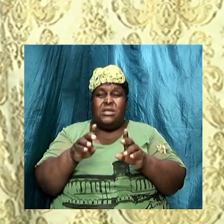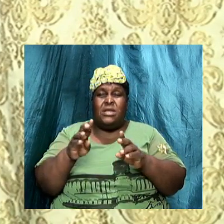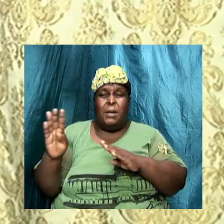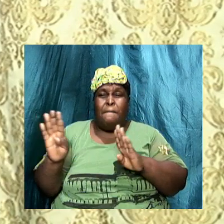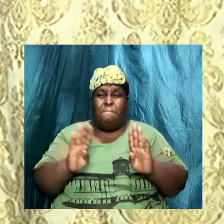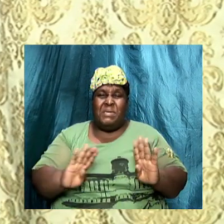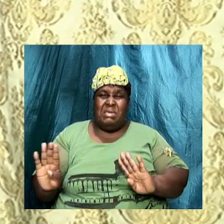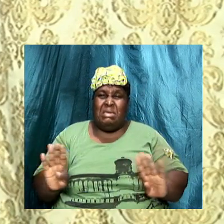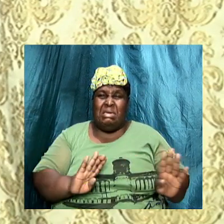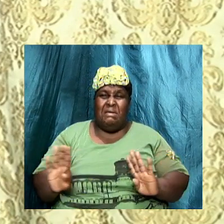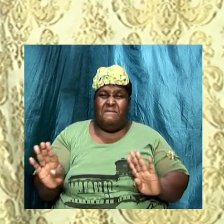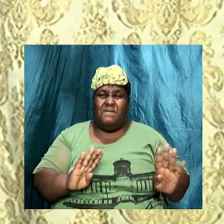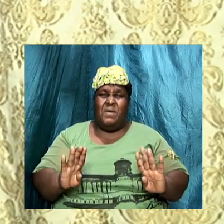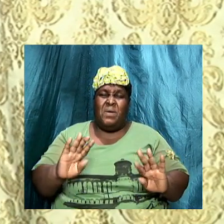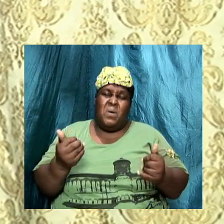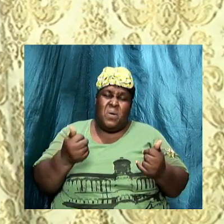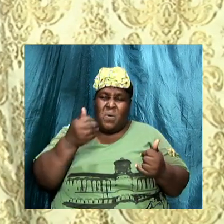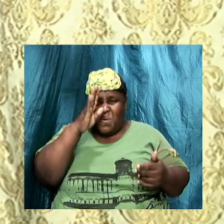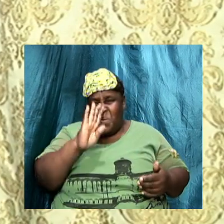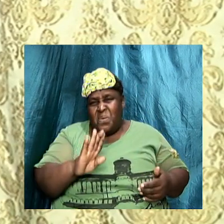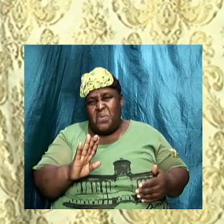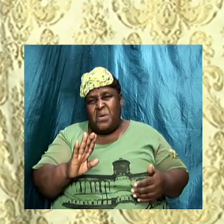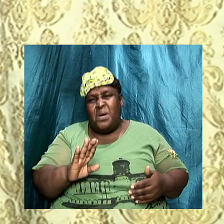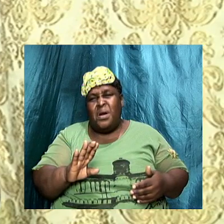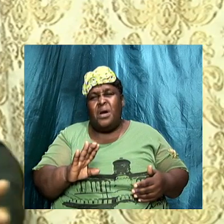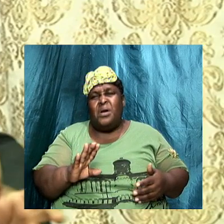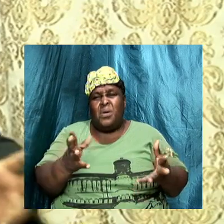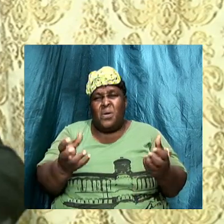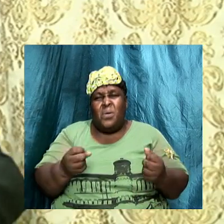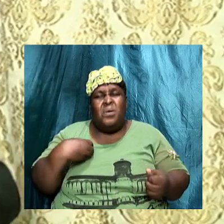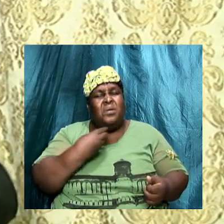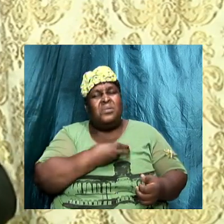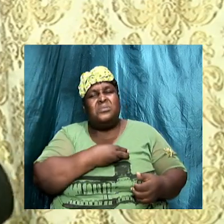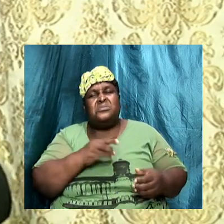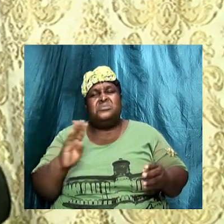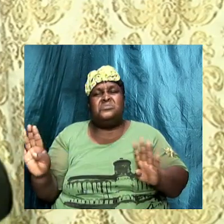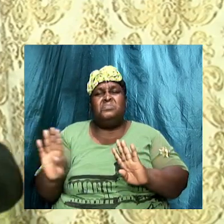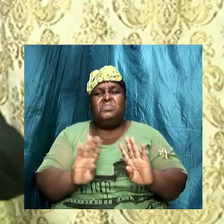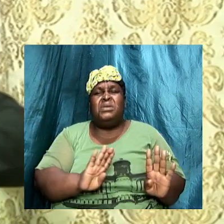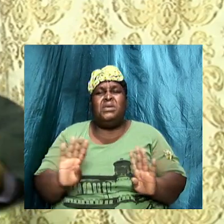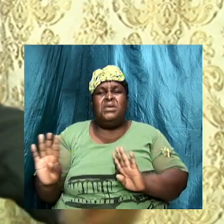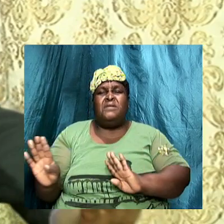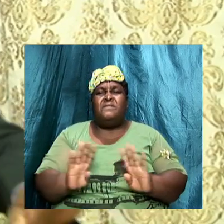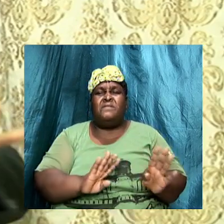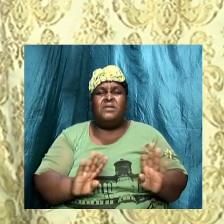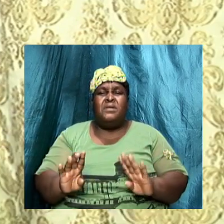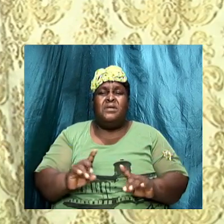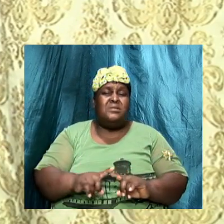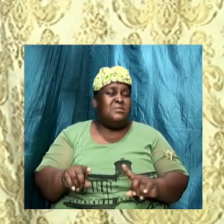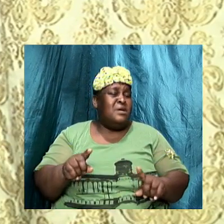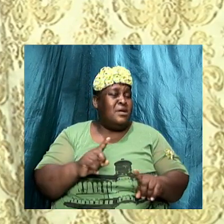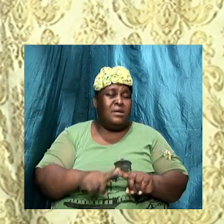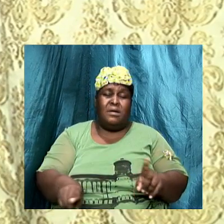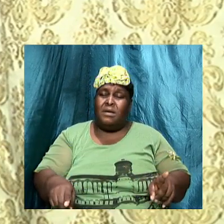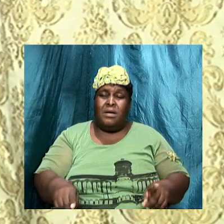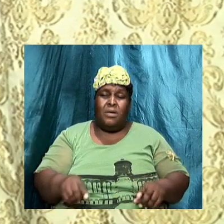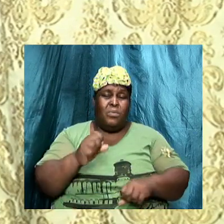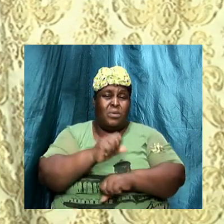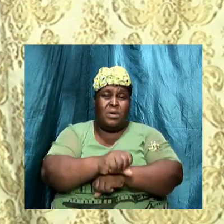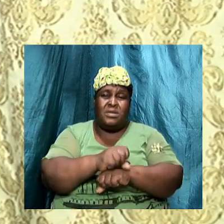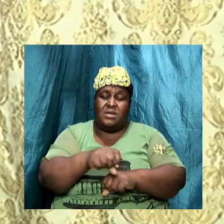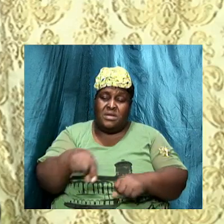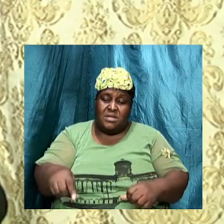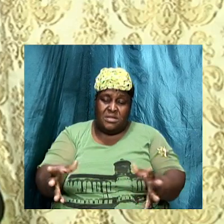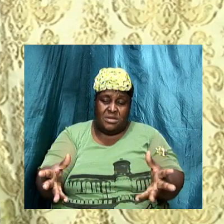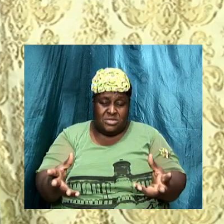how God requires us to behave and we are going to put them together and say look here that can't work because this is what God